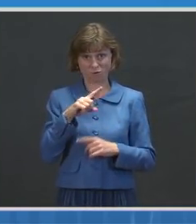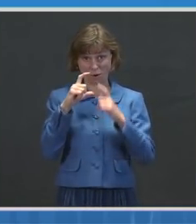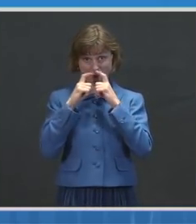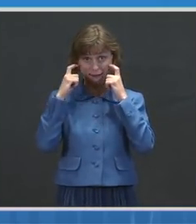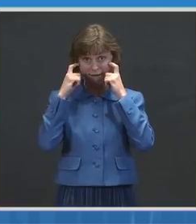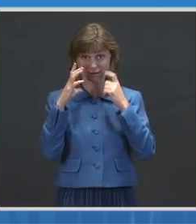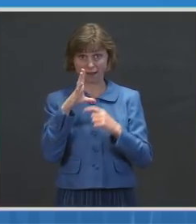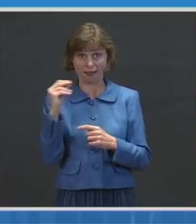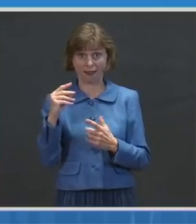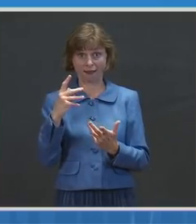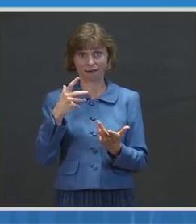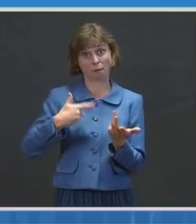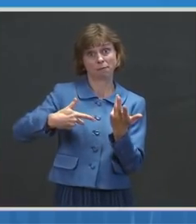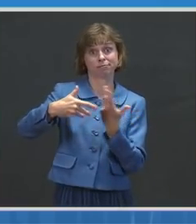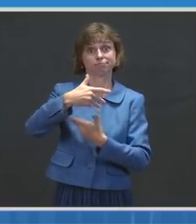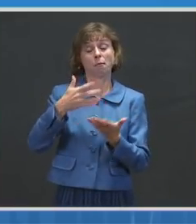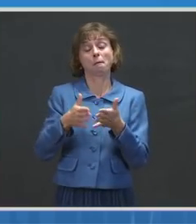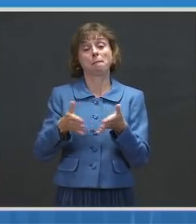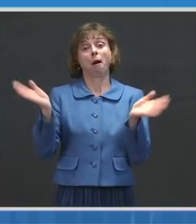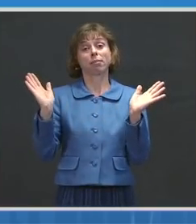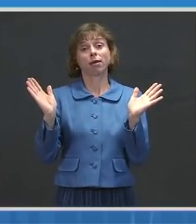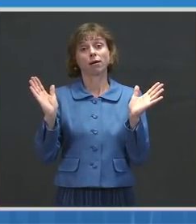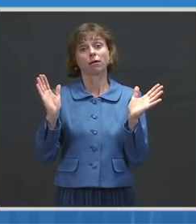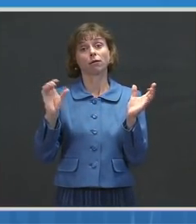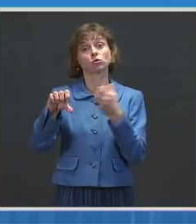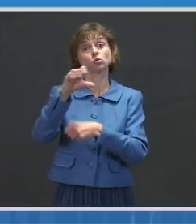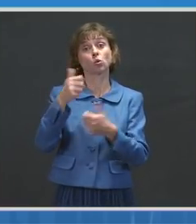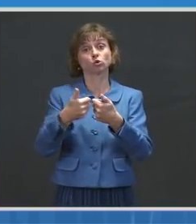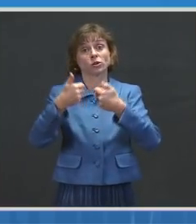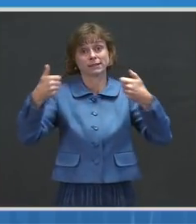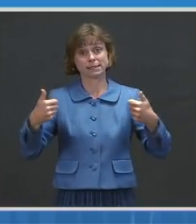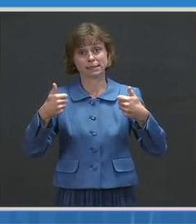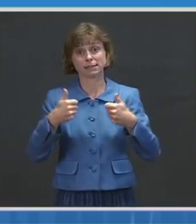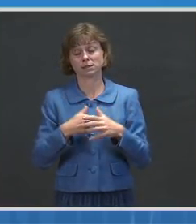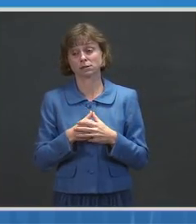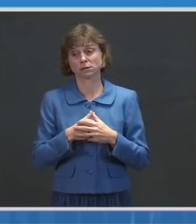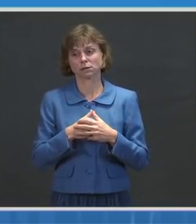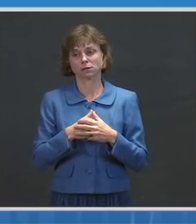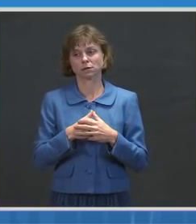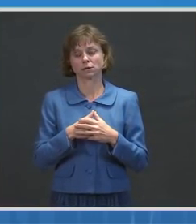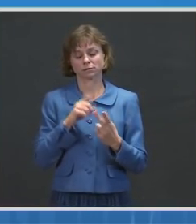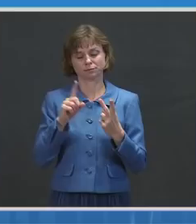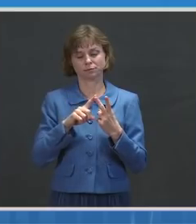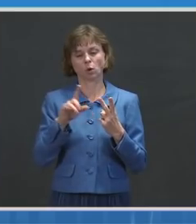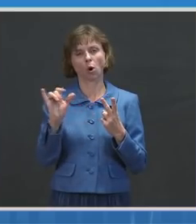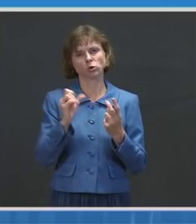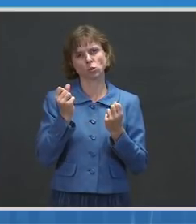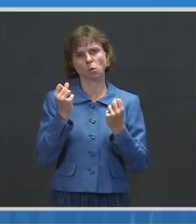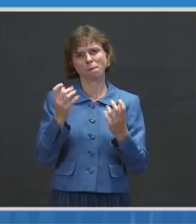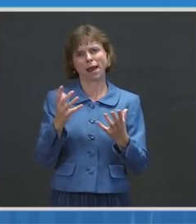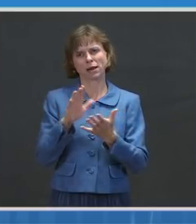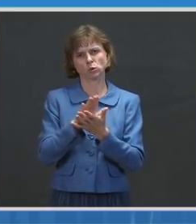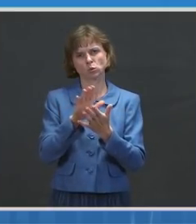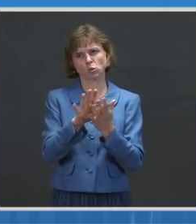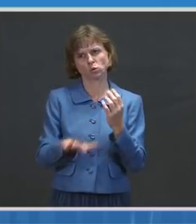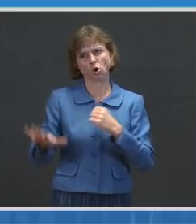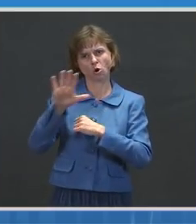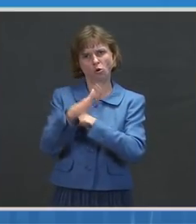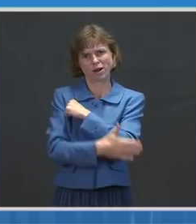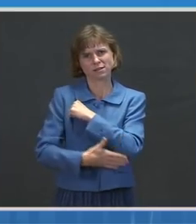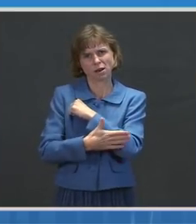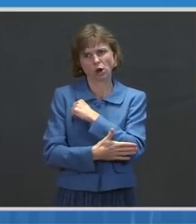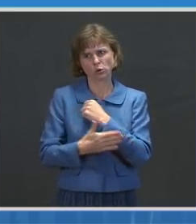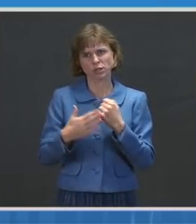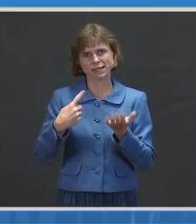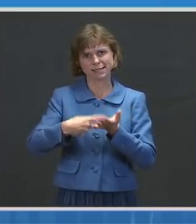social distancing. And also, given that a number of schools all across the country are discussing how they are